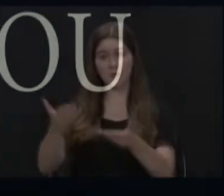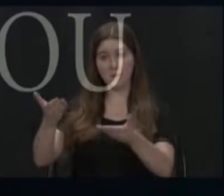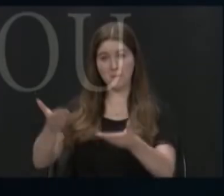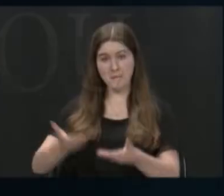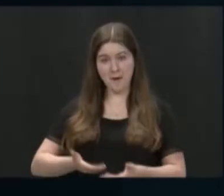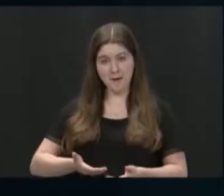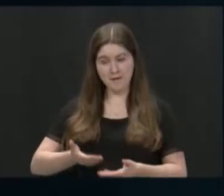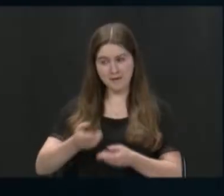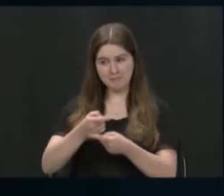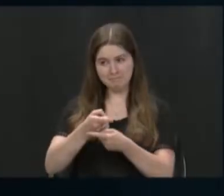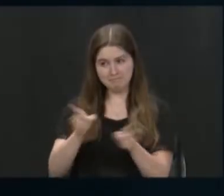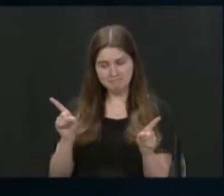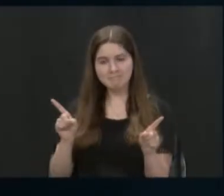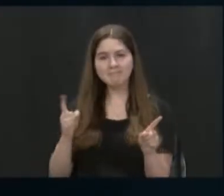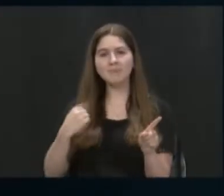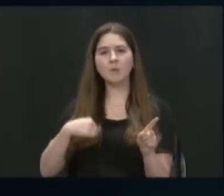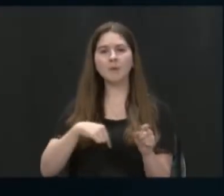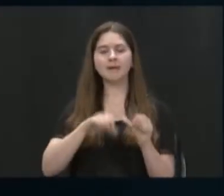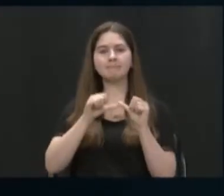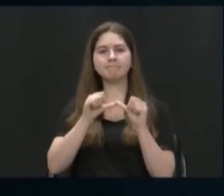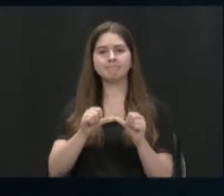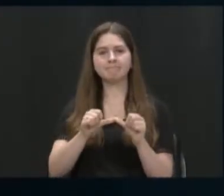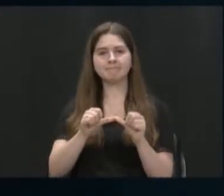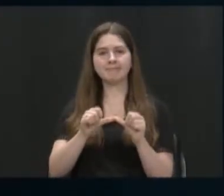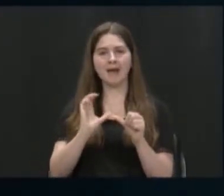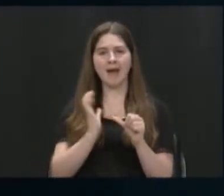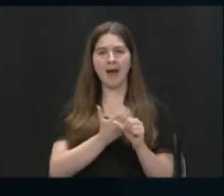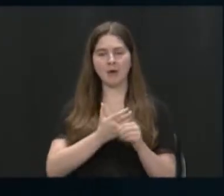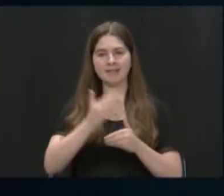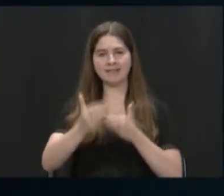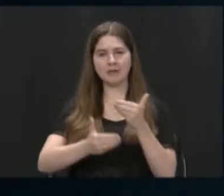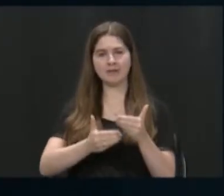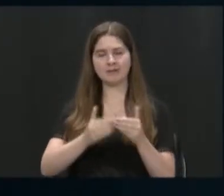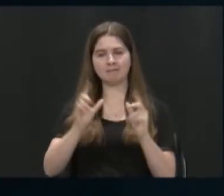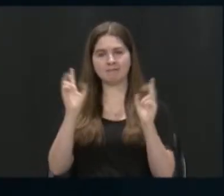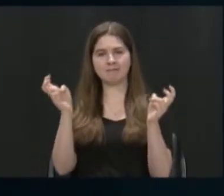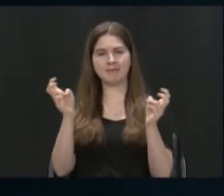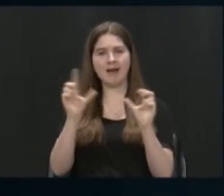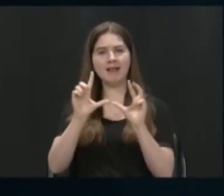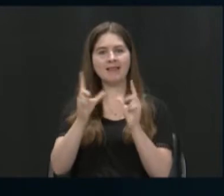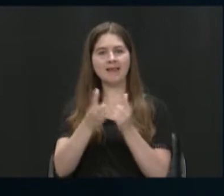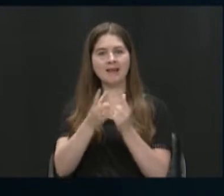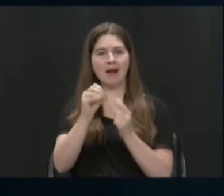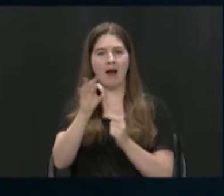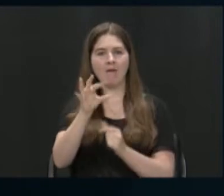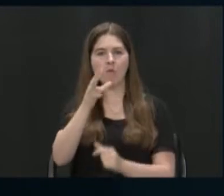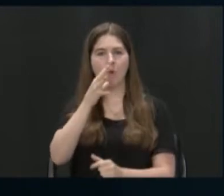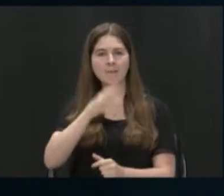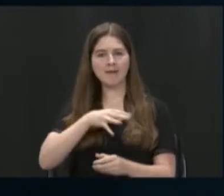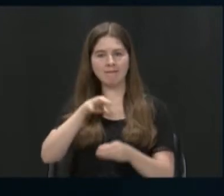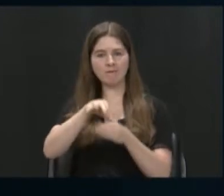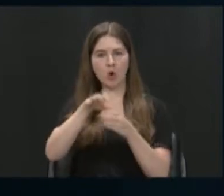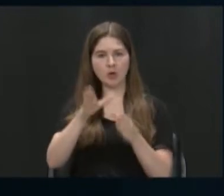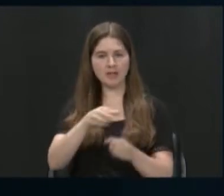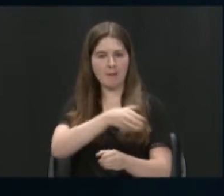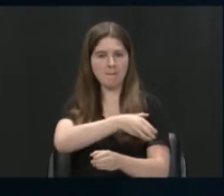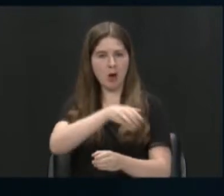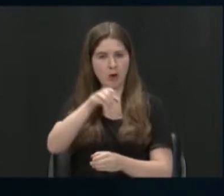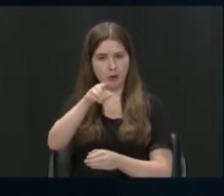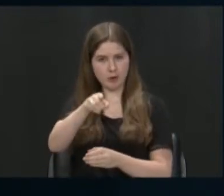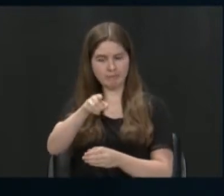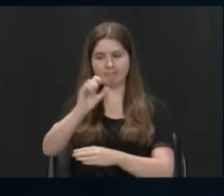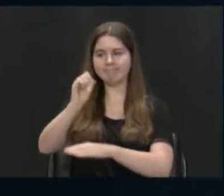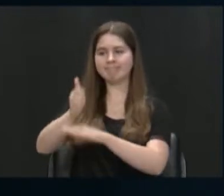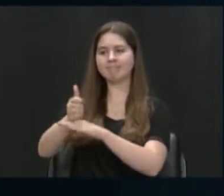We continue our series entitled League of Women Voters Empowering You, a program designed by the League of Women Voters in partnership